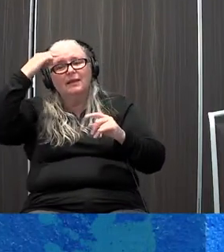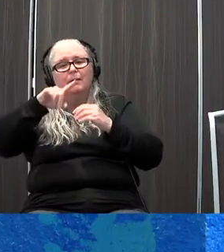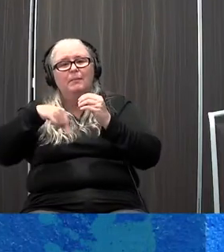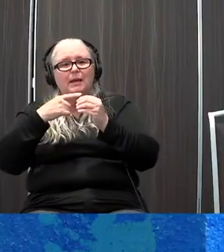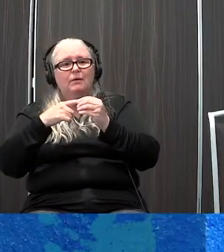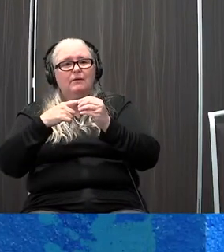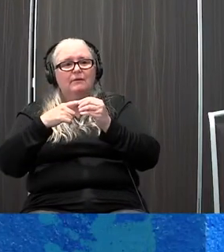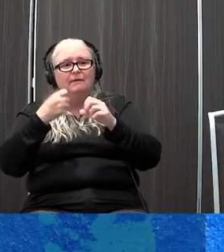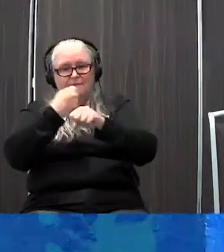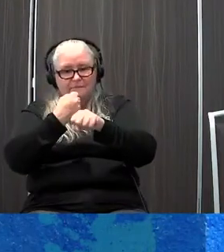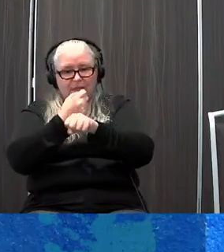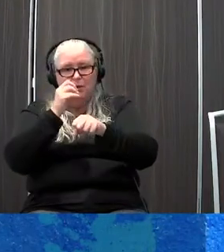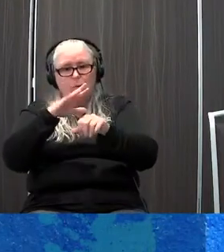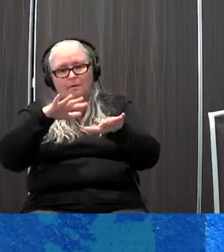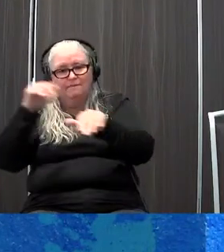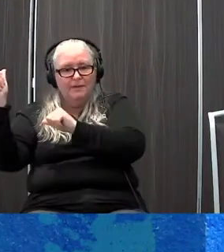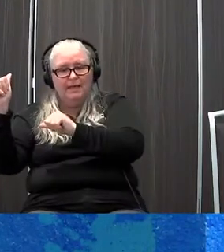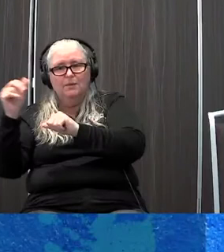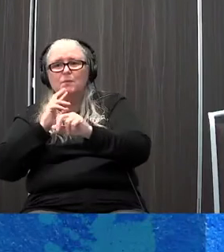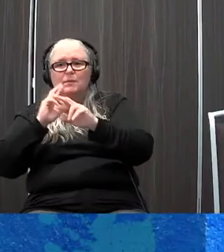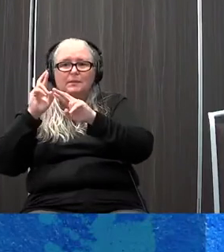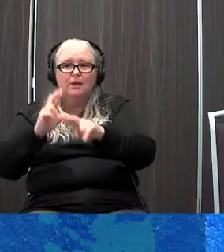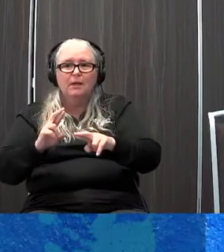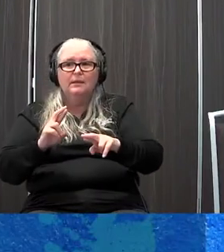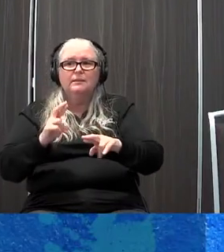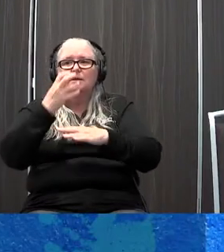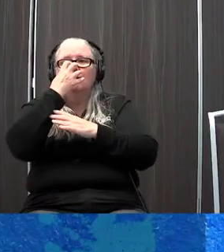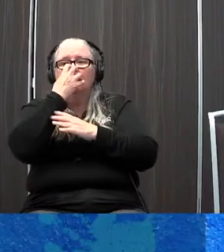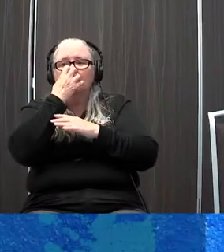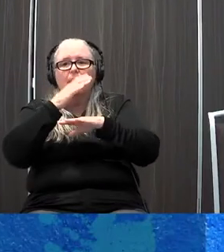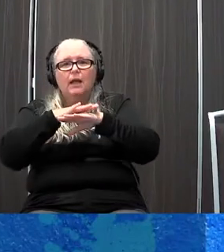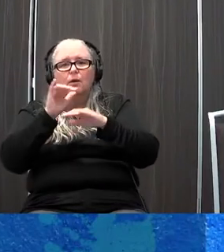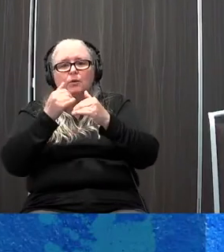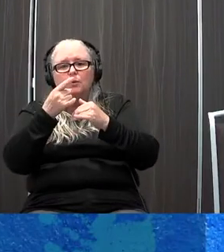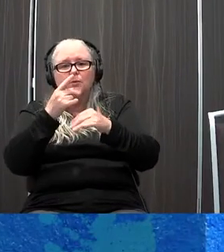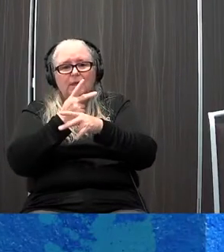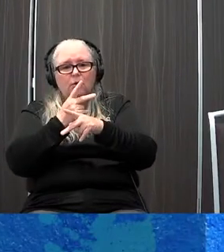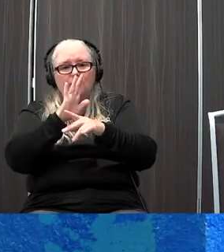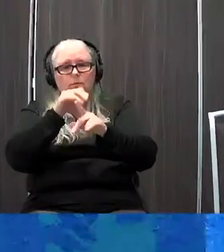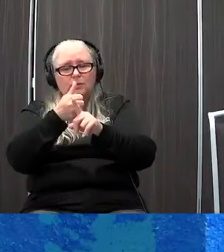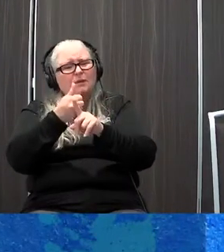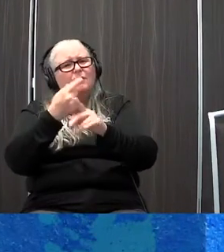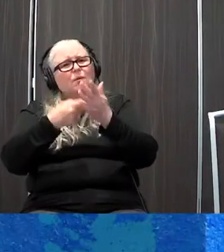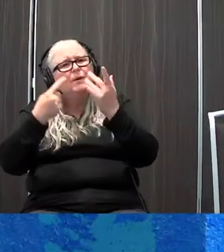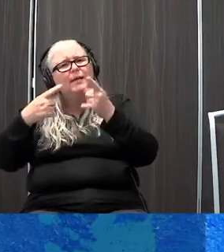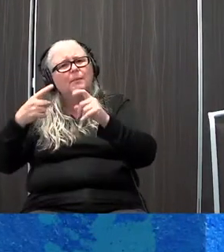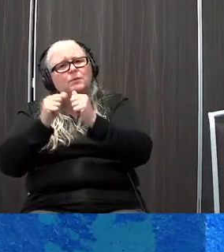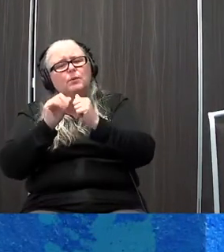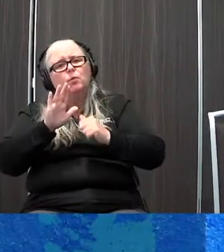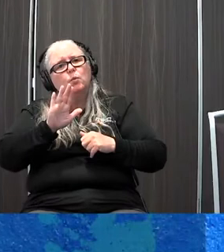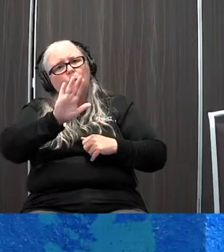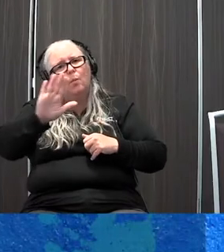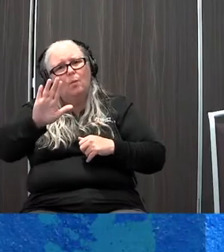response, right? Oxygen mask on. How do we take care of ourselves? What happens in your body when the fight-or-flight response kicks in?